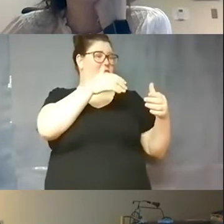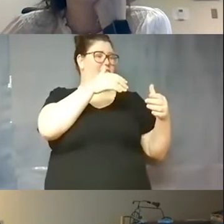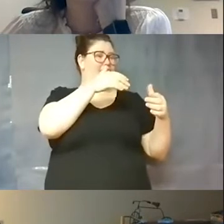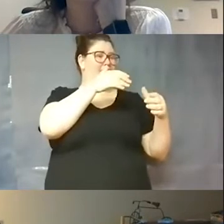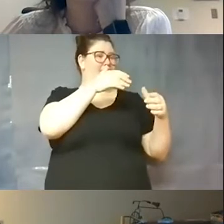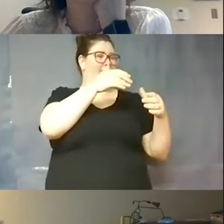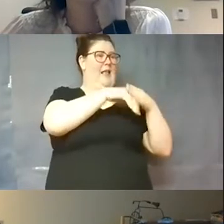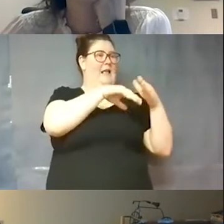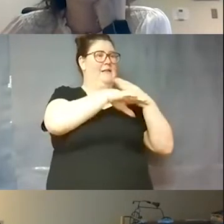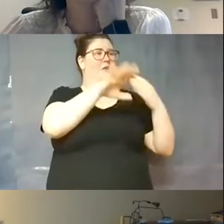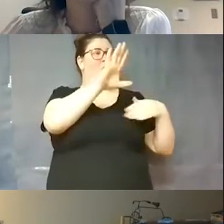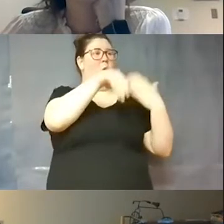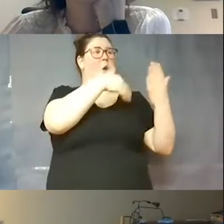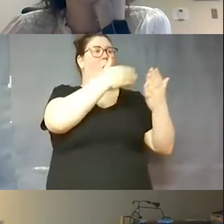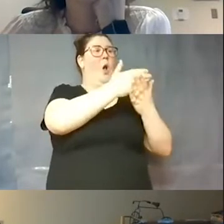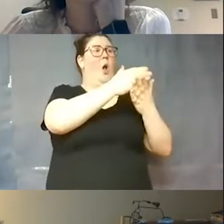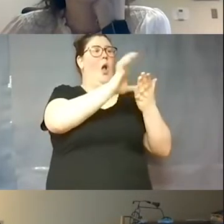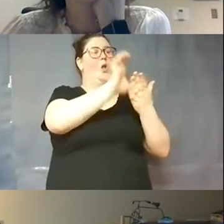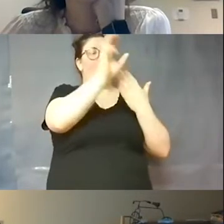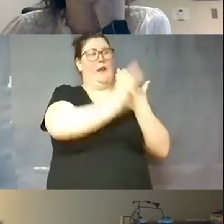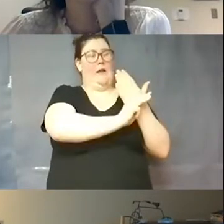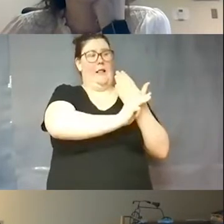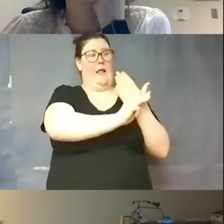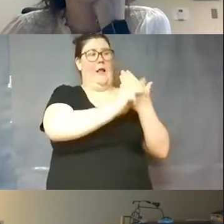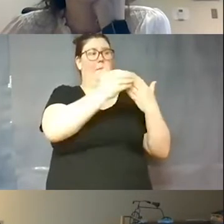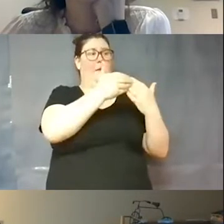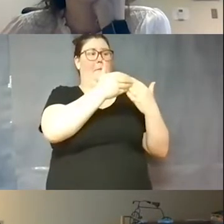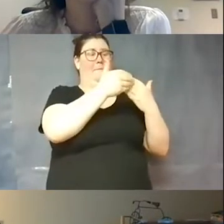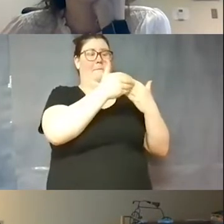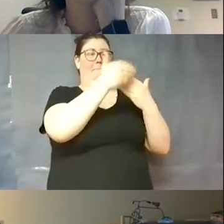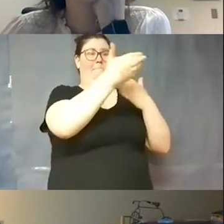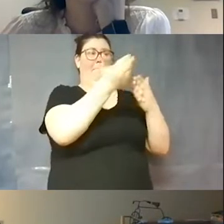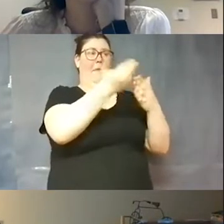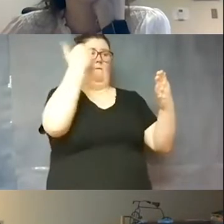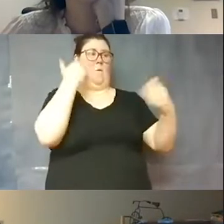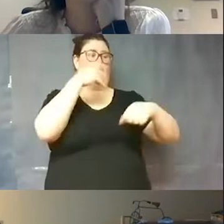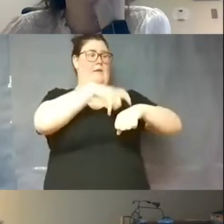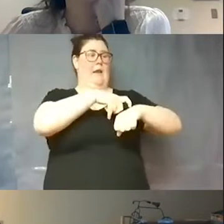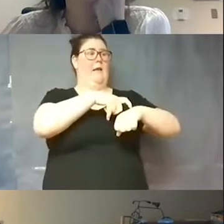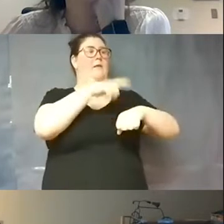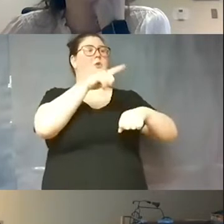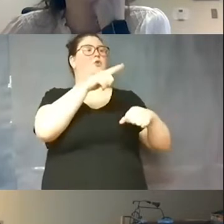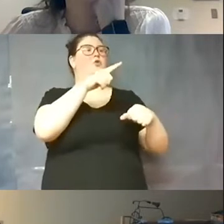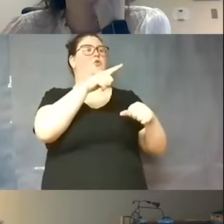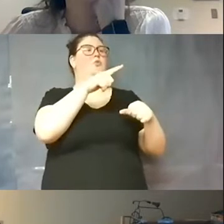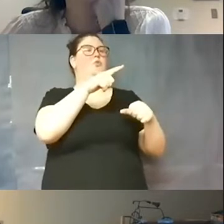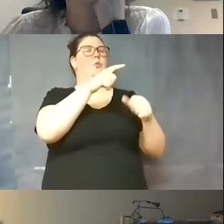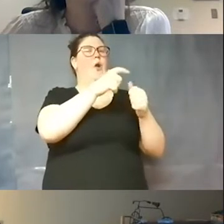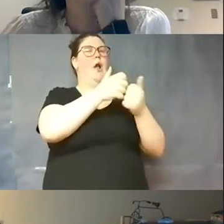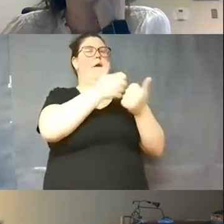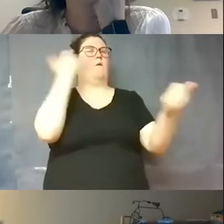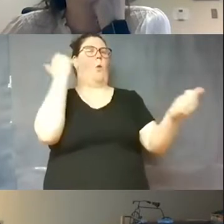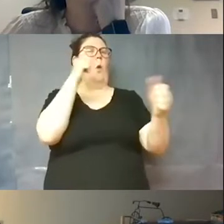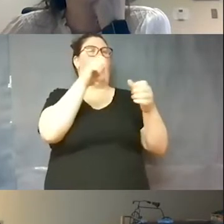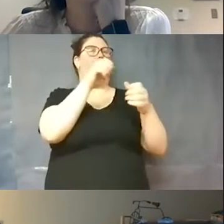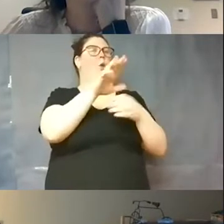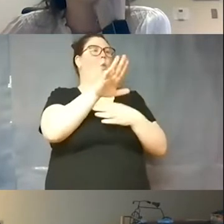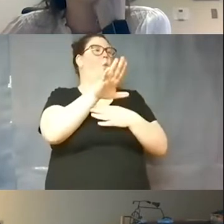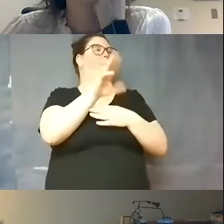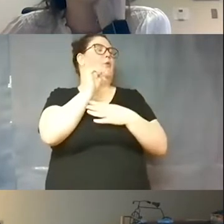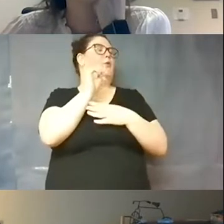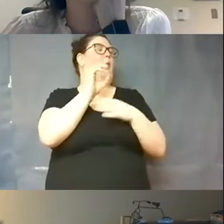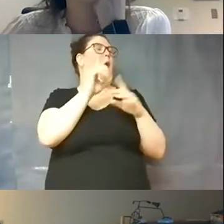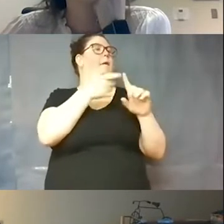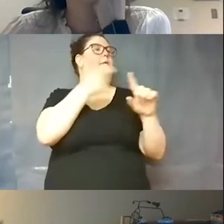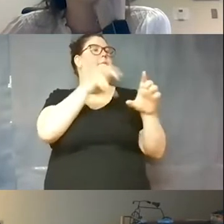curriculum and benchmarks ahead of time to avoid withdrawing from the district if virtual classes stop so a virtual